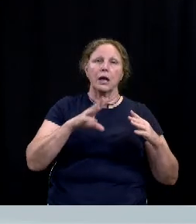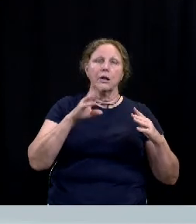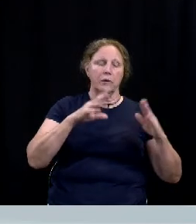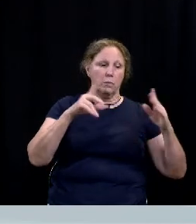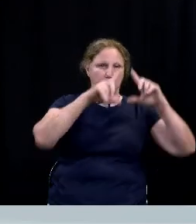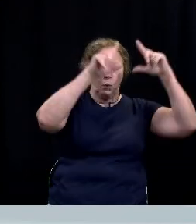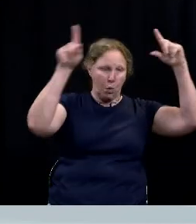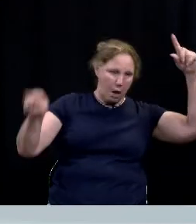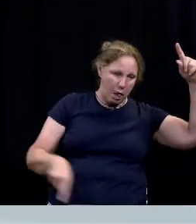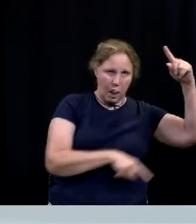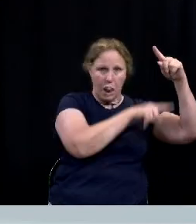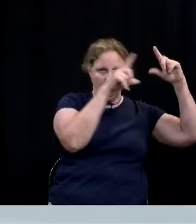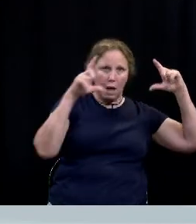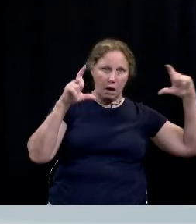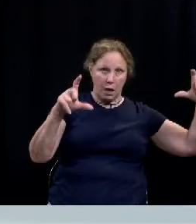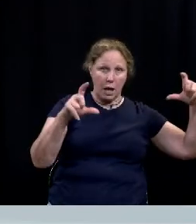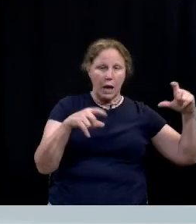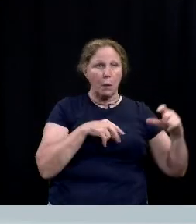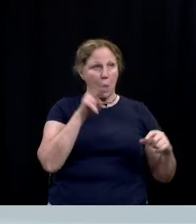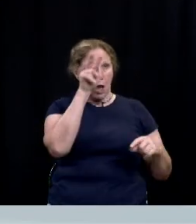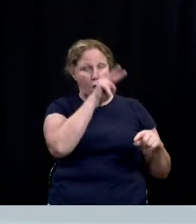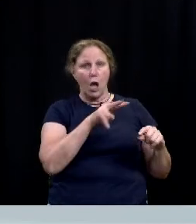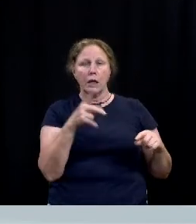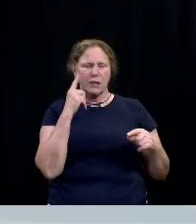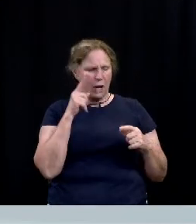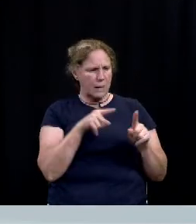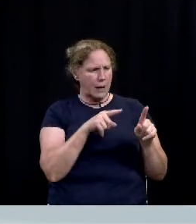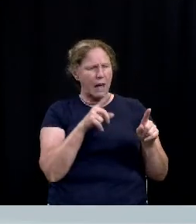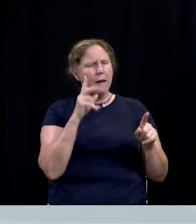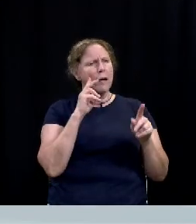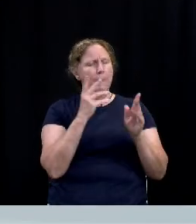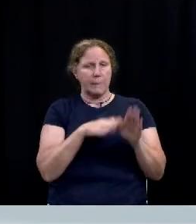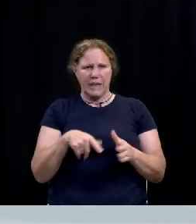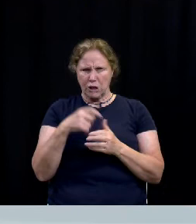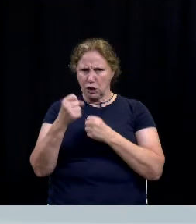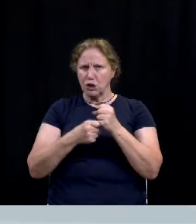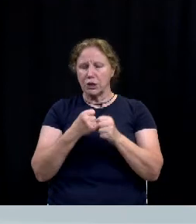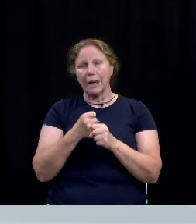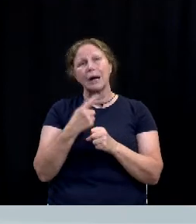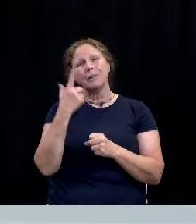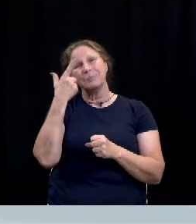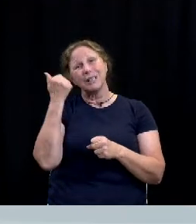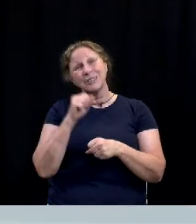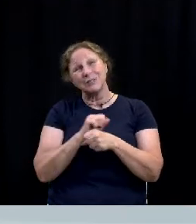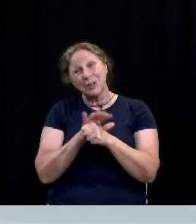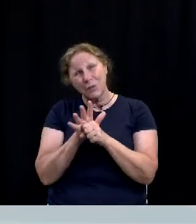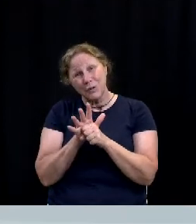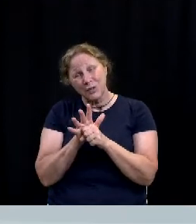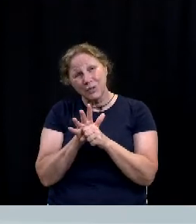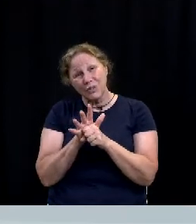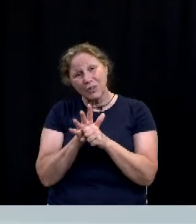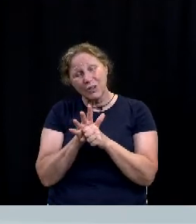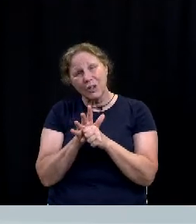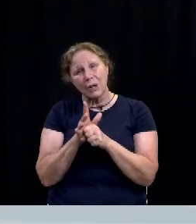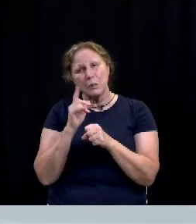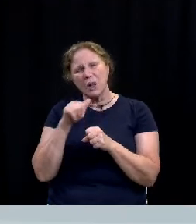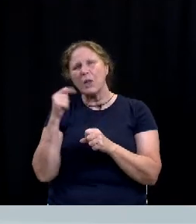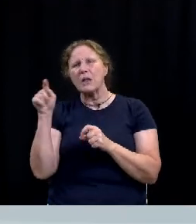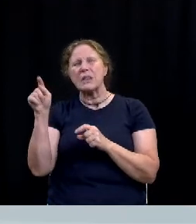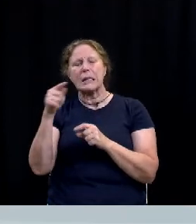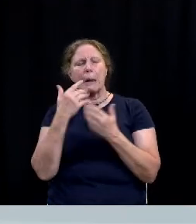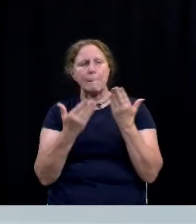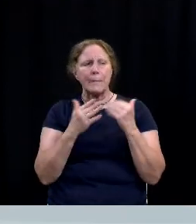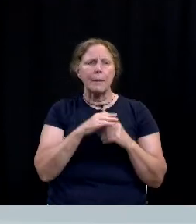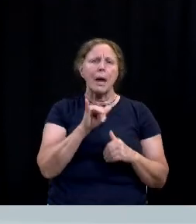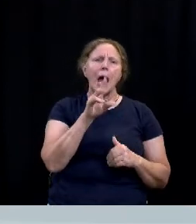and these are all things as we look at it and we started planning this year and unfortunately due to covet uh we saw other events and whether that be the